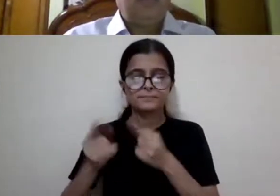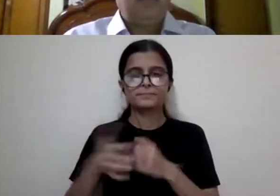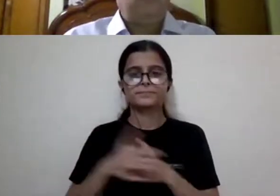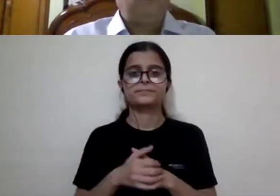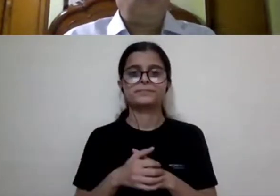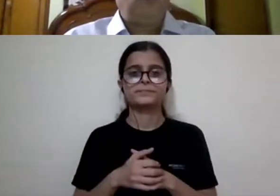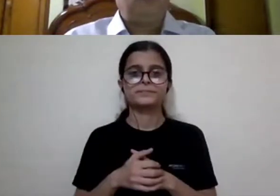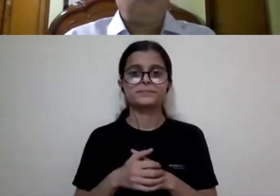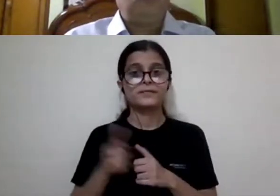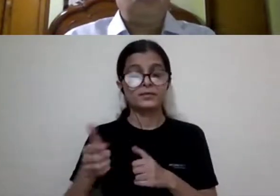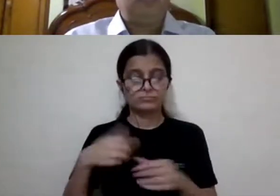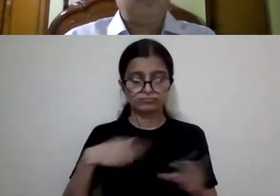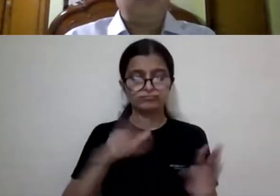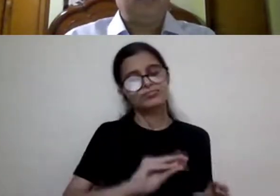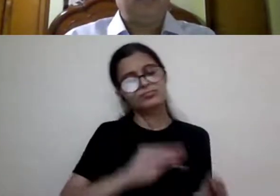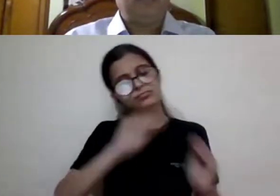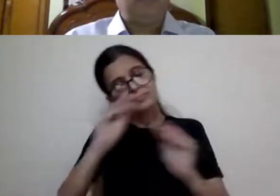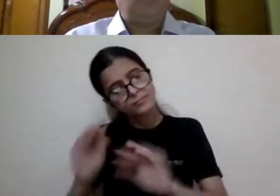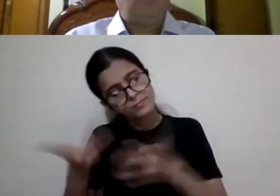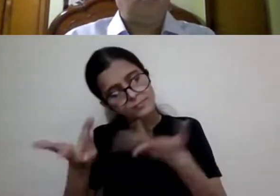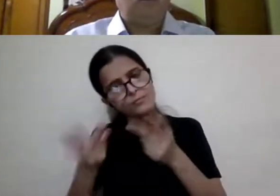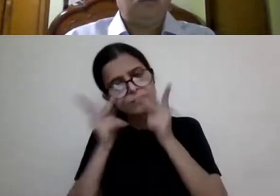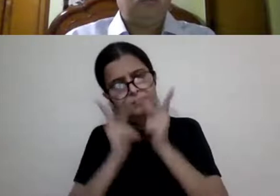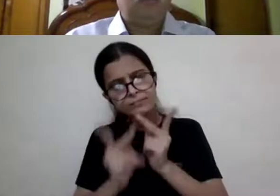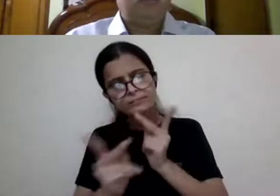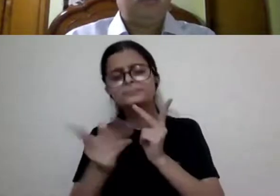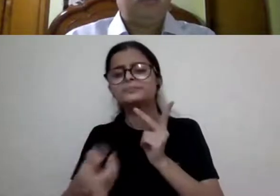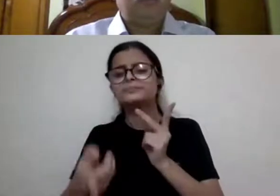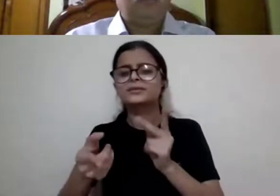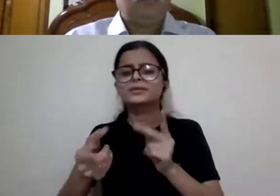We then moved on to disability and law.